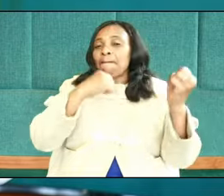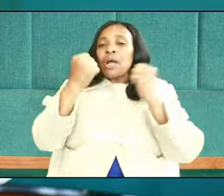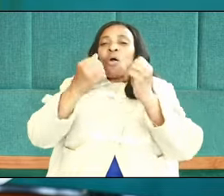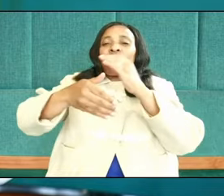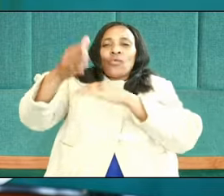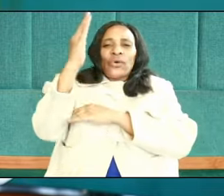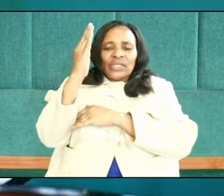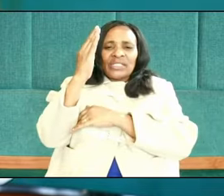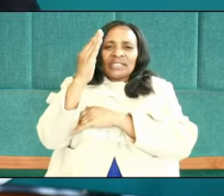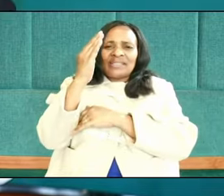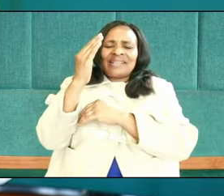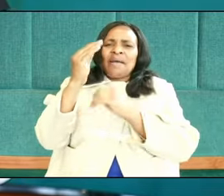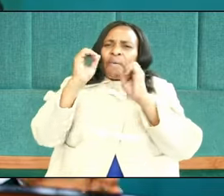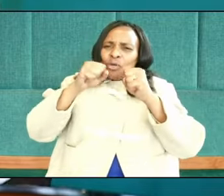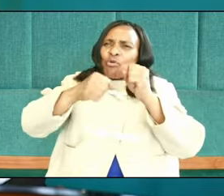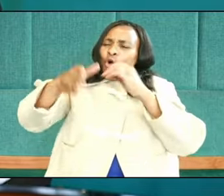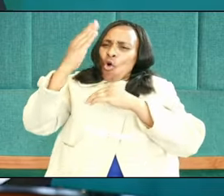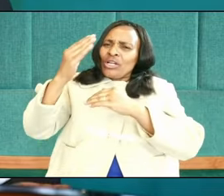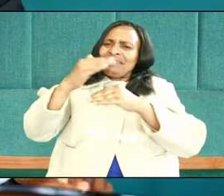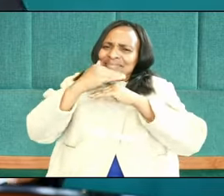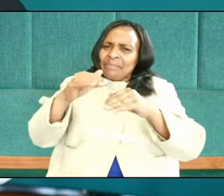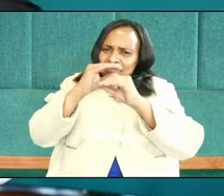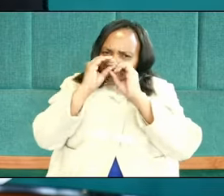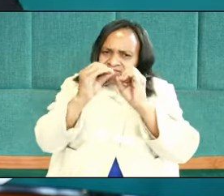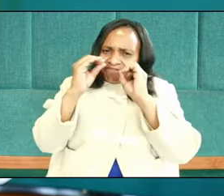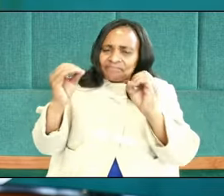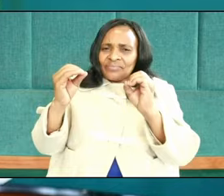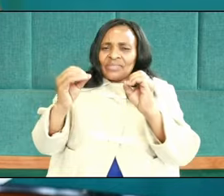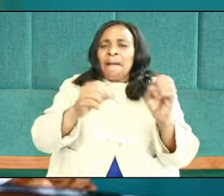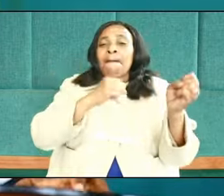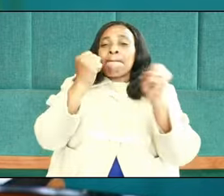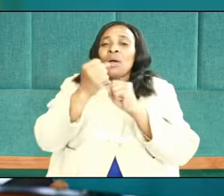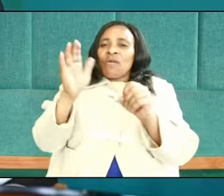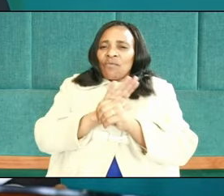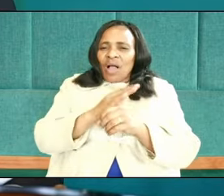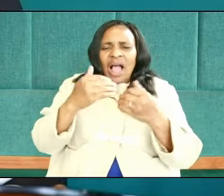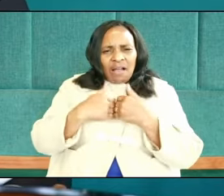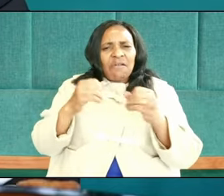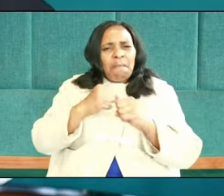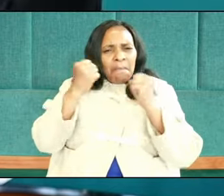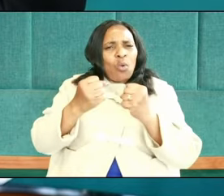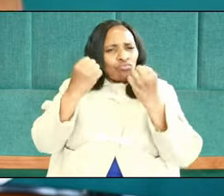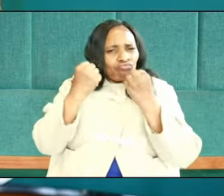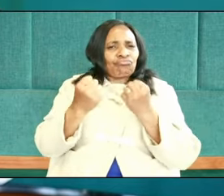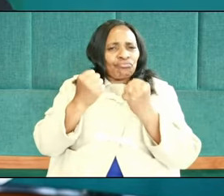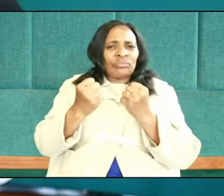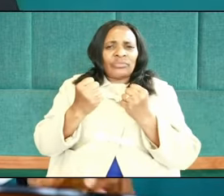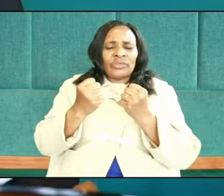God is limitlessly powerful. He has incalculable power. He has